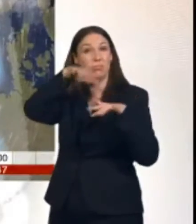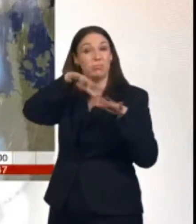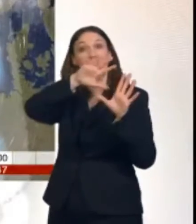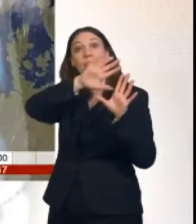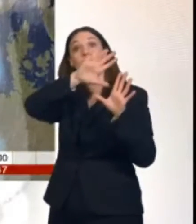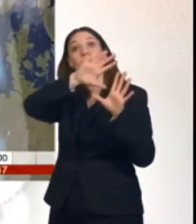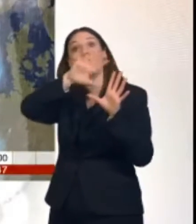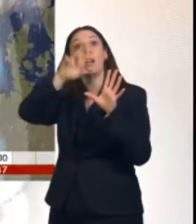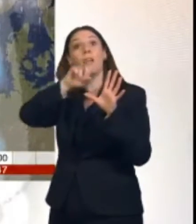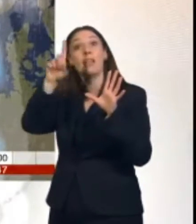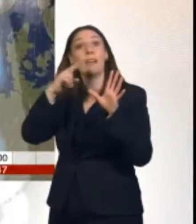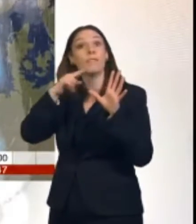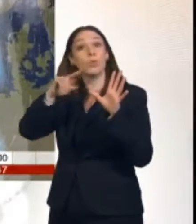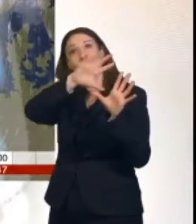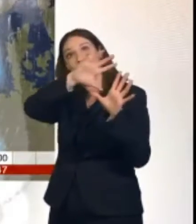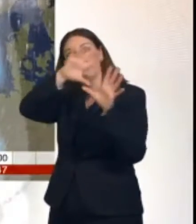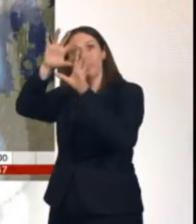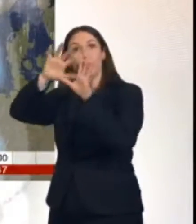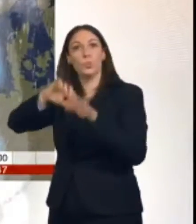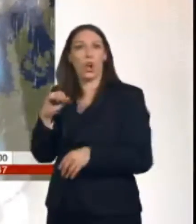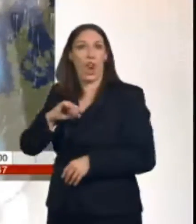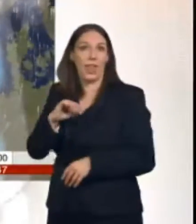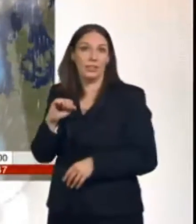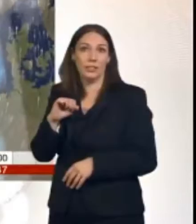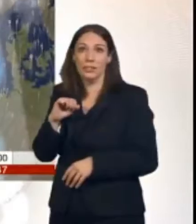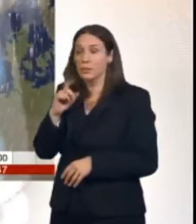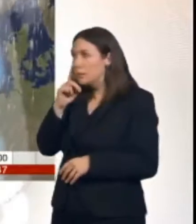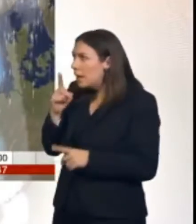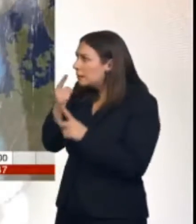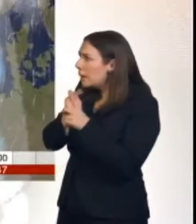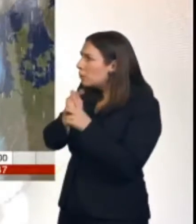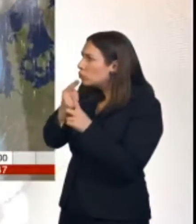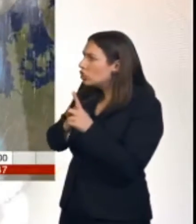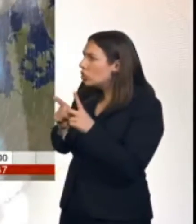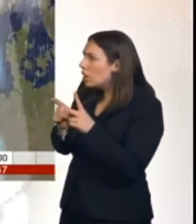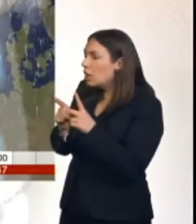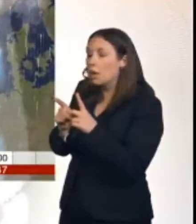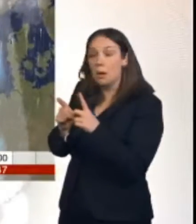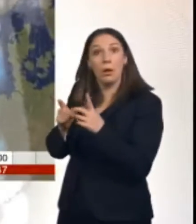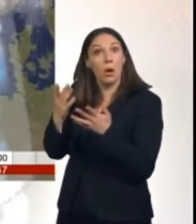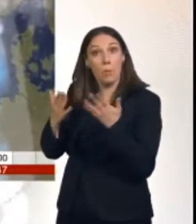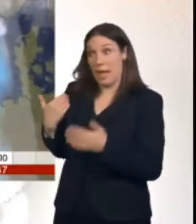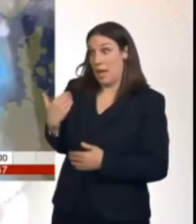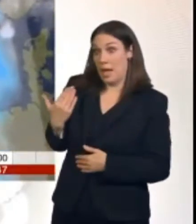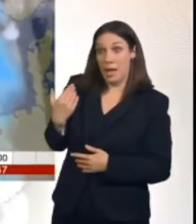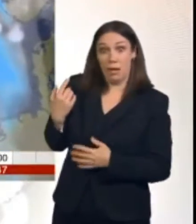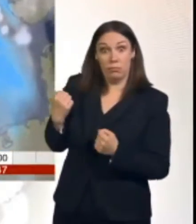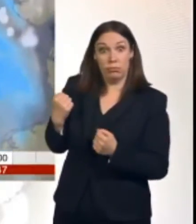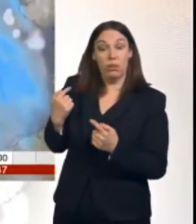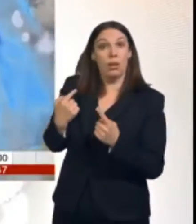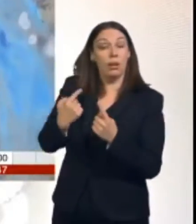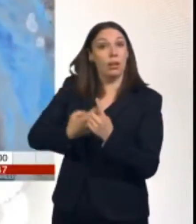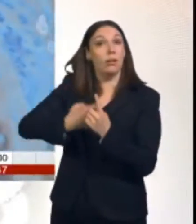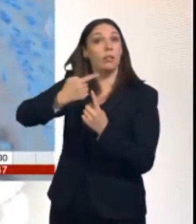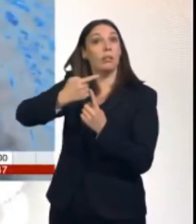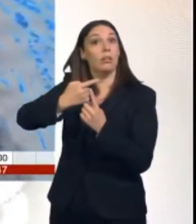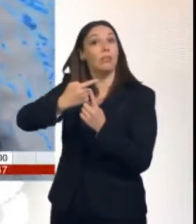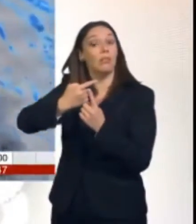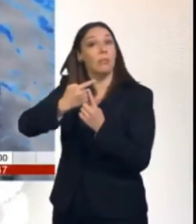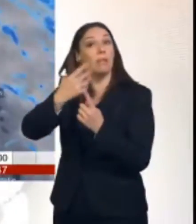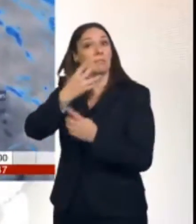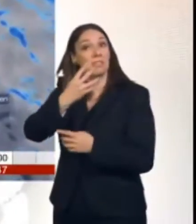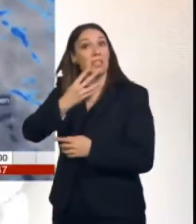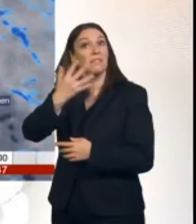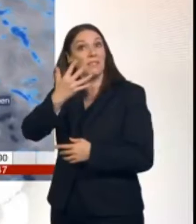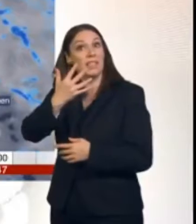Scotland too. Northern temperatures, now it's actually milder out there this morning than it has been for some time, and a mild day by and large. Temperatures into the teens for